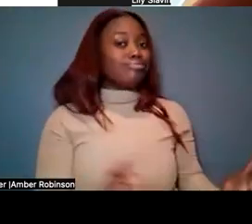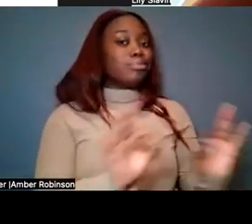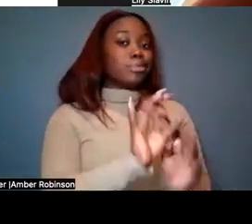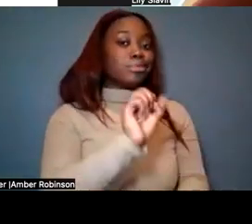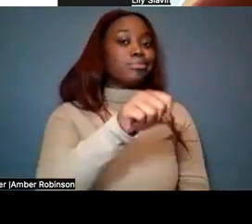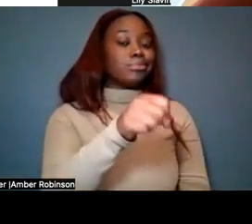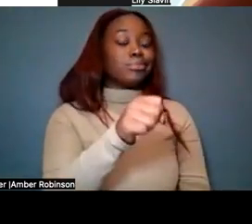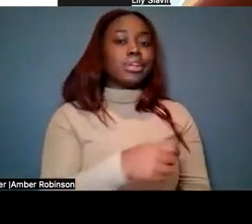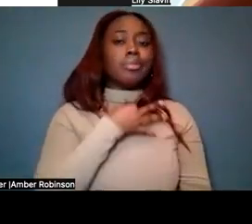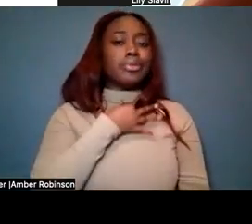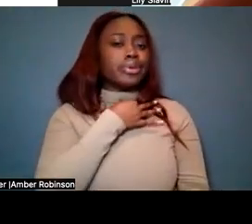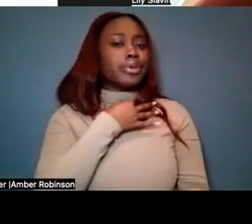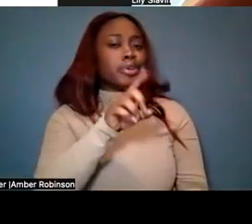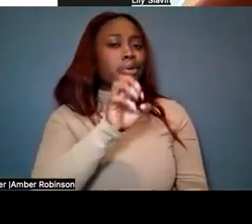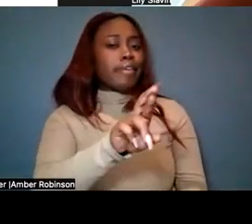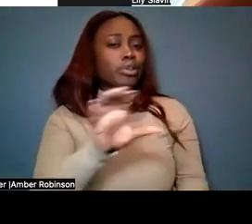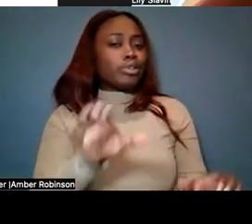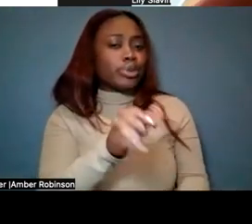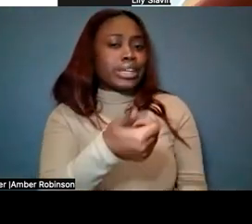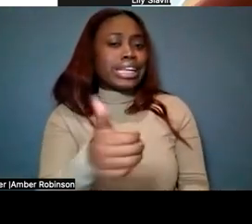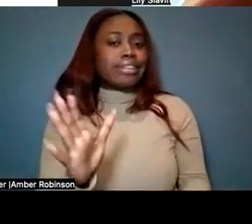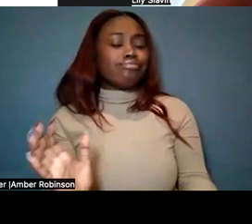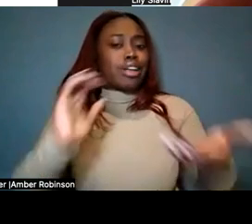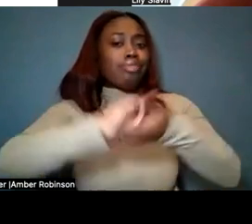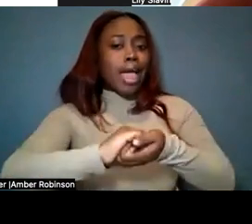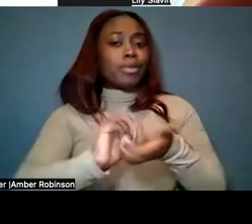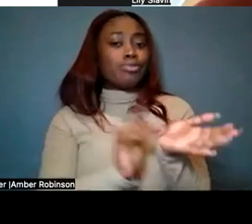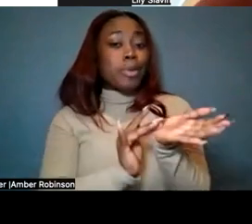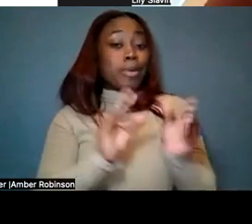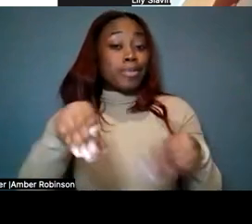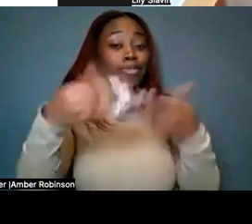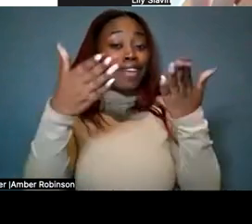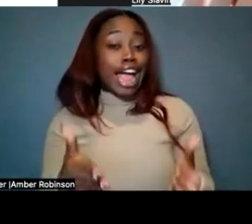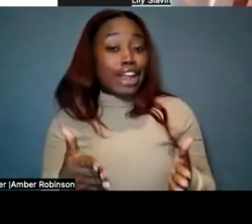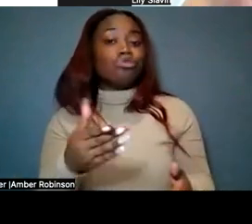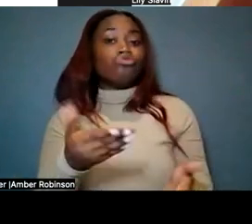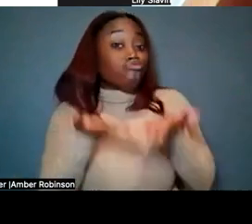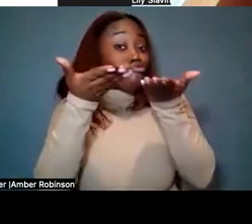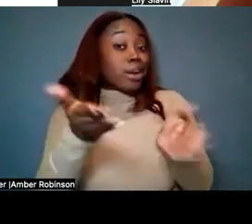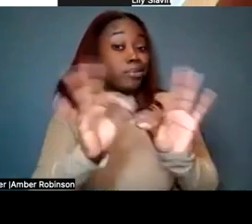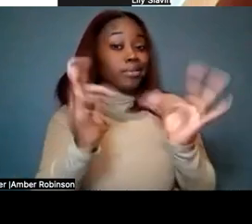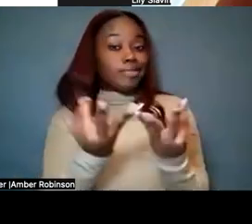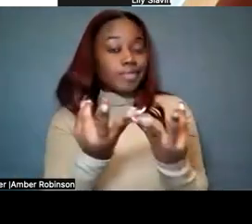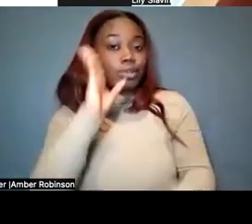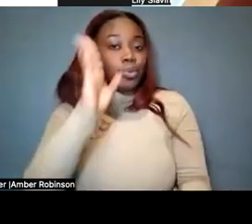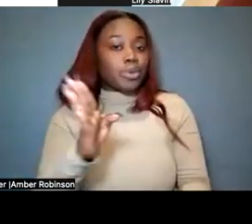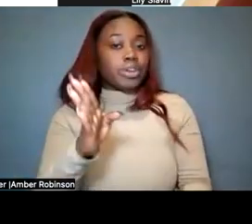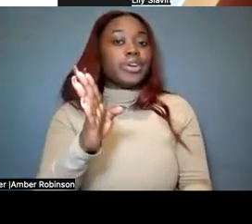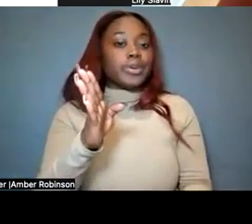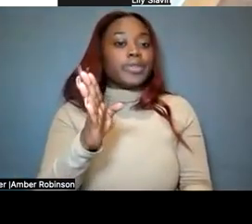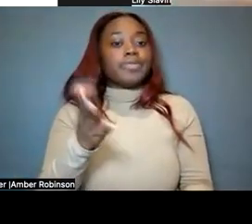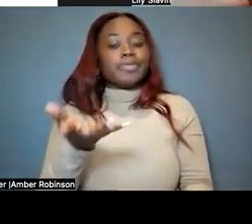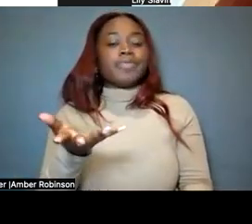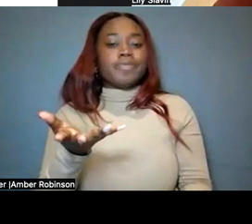ever do any collaboration with medical providers or do you recommend that families will maybe get